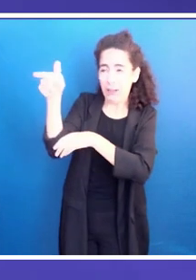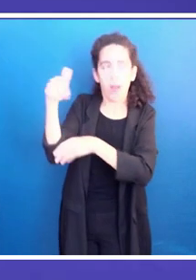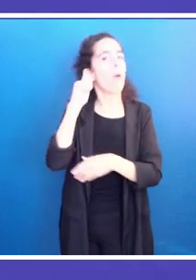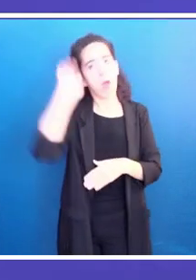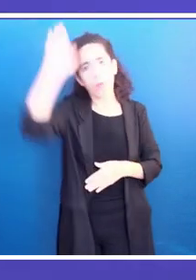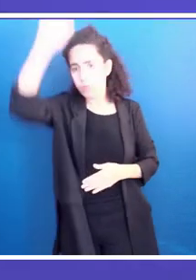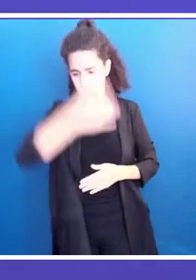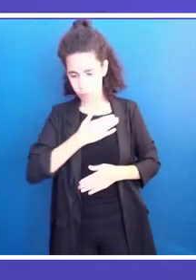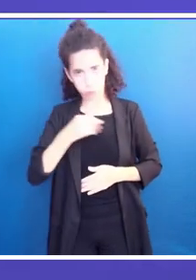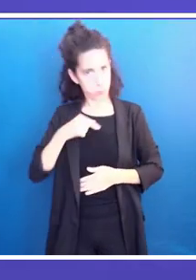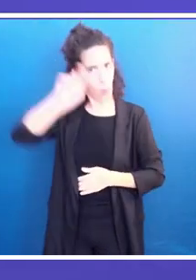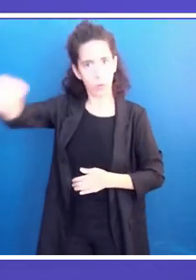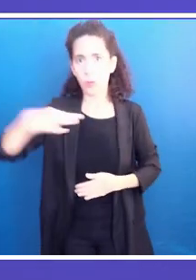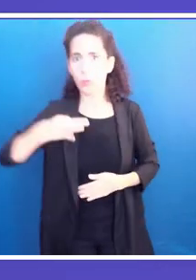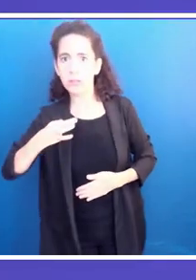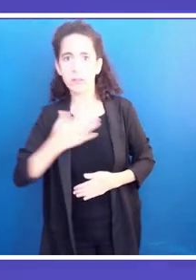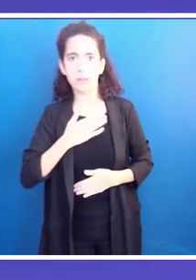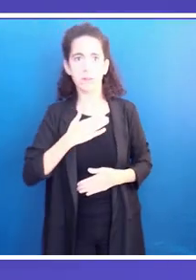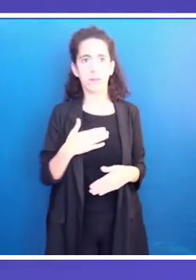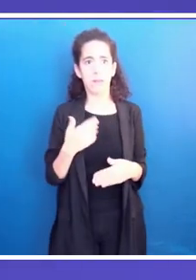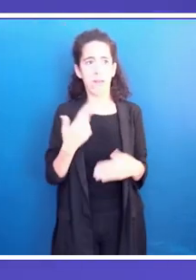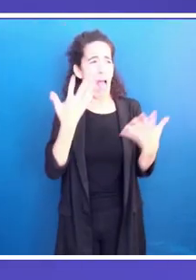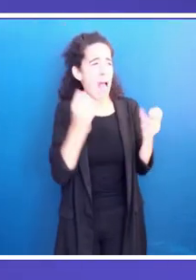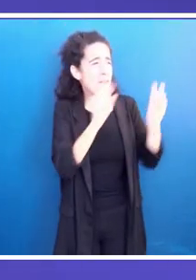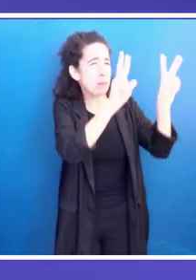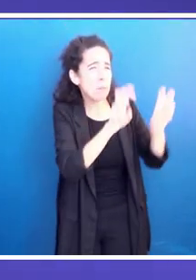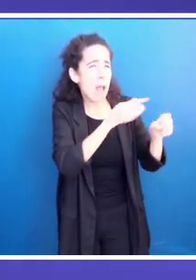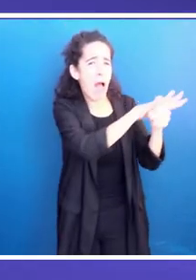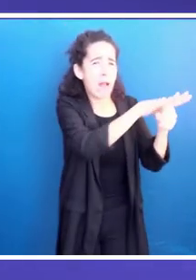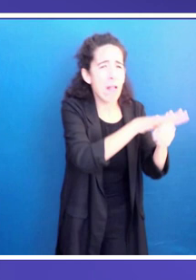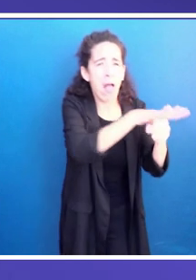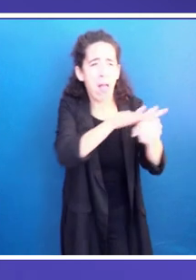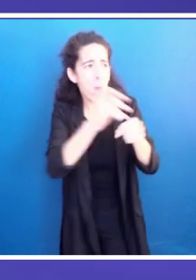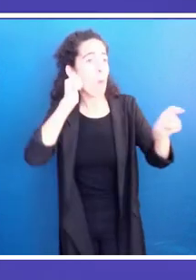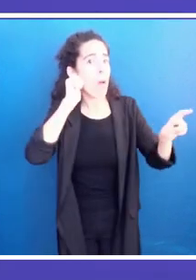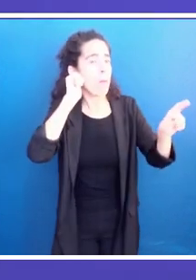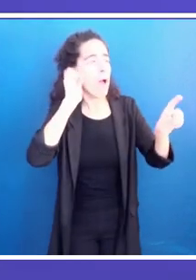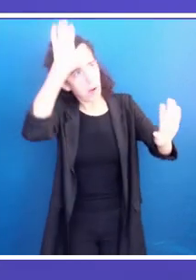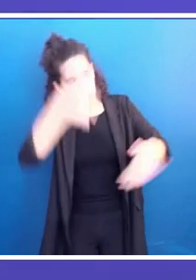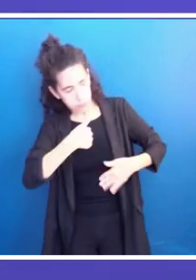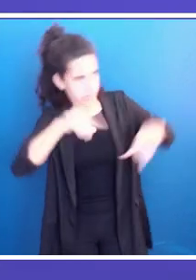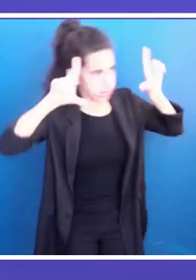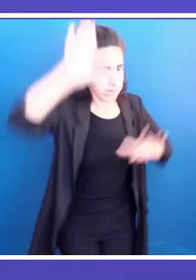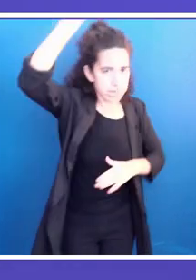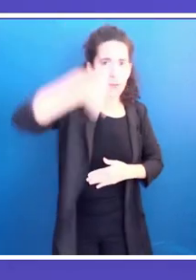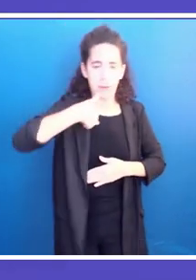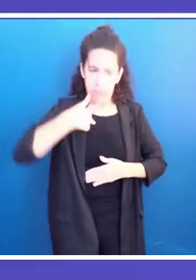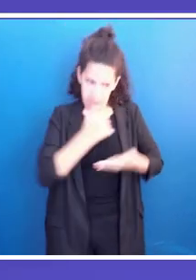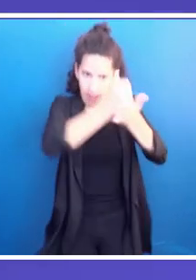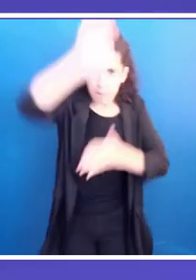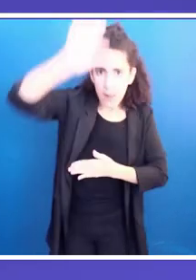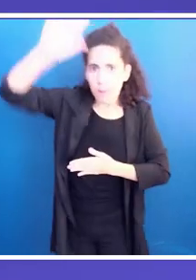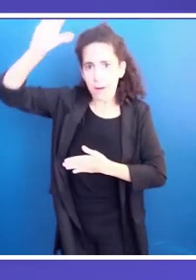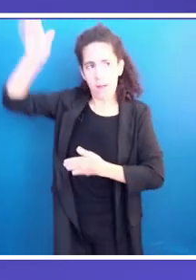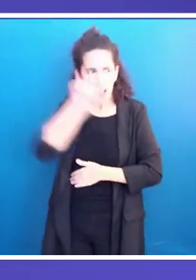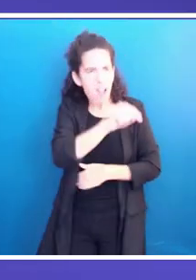unfortunately, when we work more, we might be criticized more. Unfortunately, that is the truth.